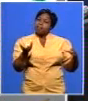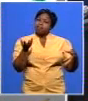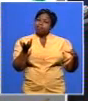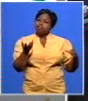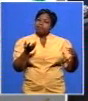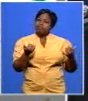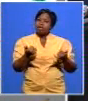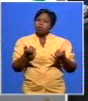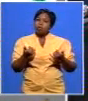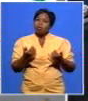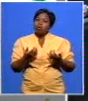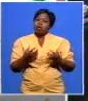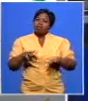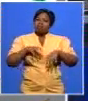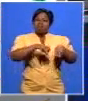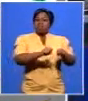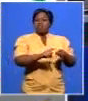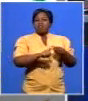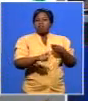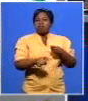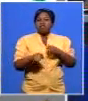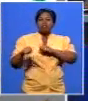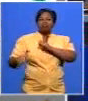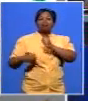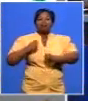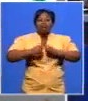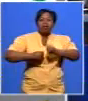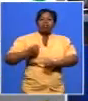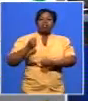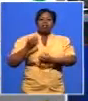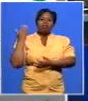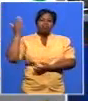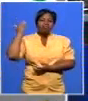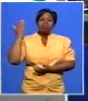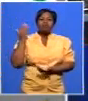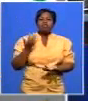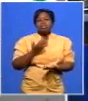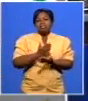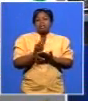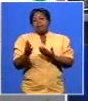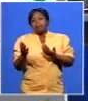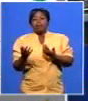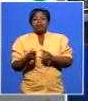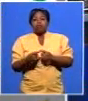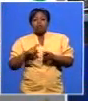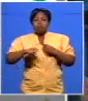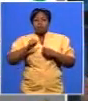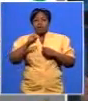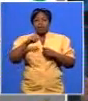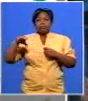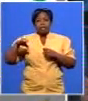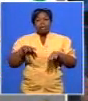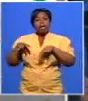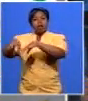into the struggle narrative and that and perhaps uh taking away something that was essentially a part of you without you